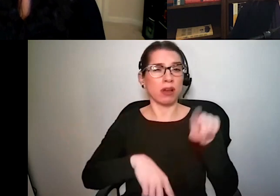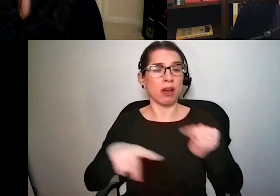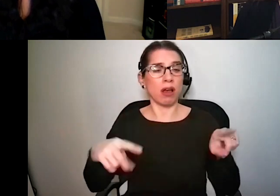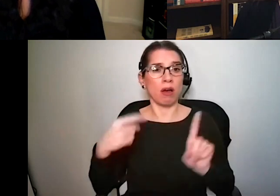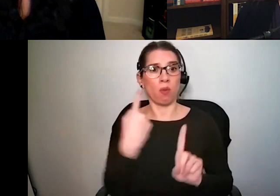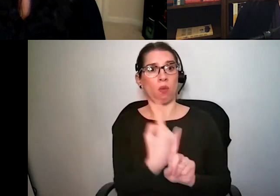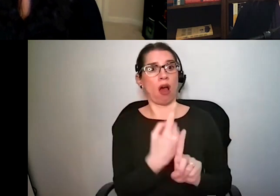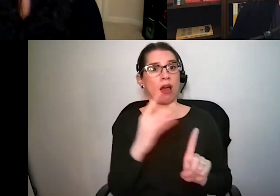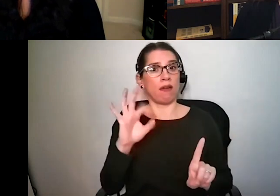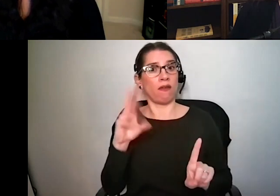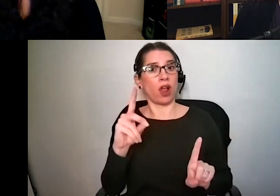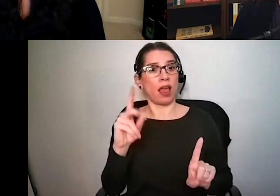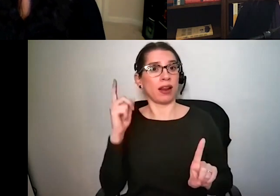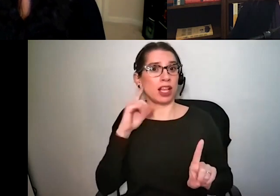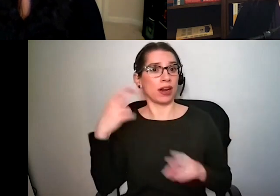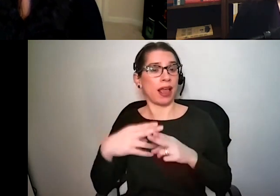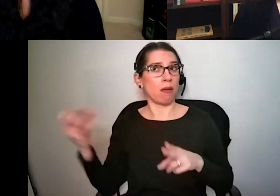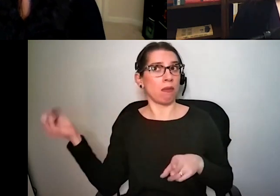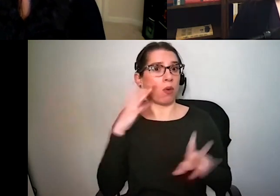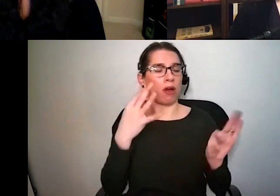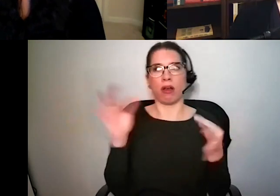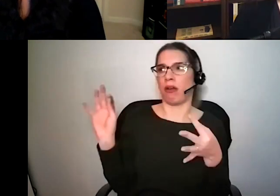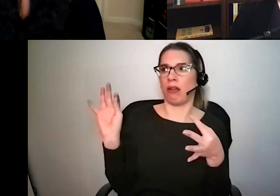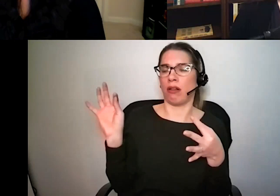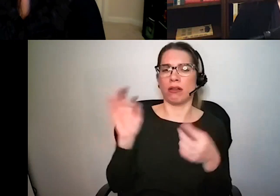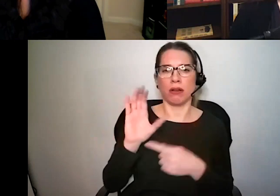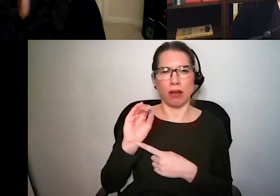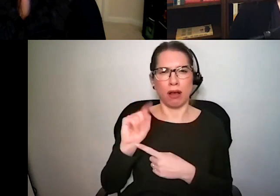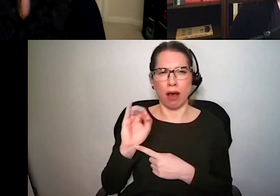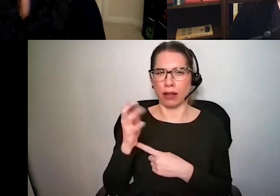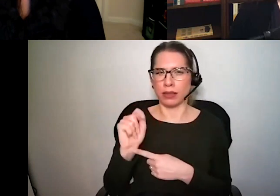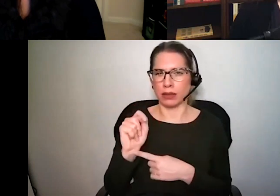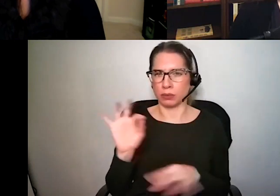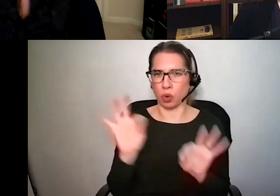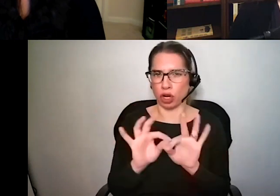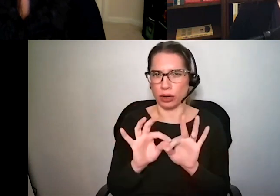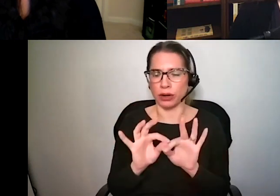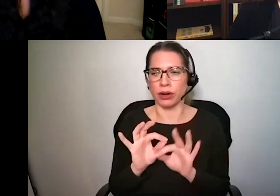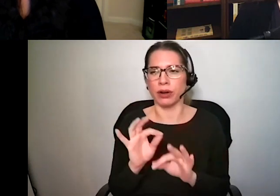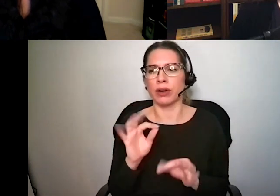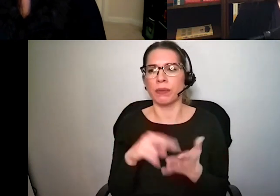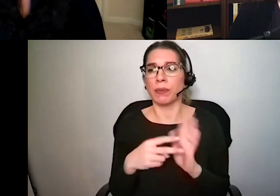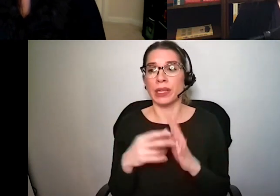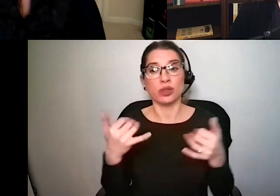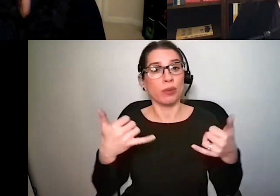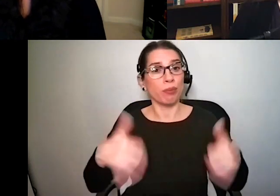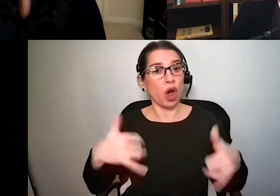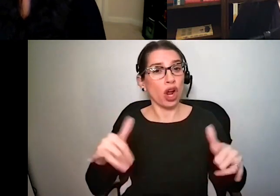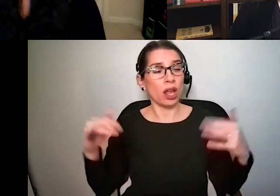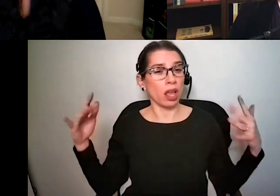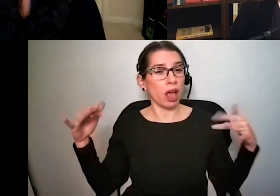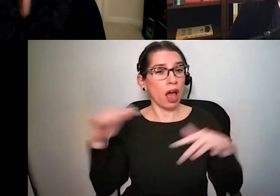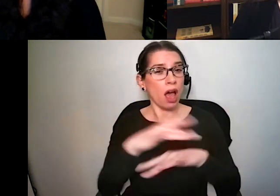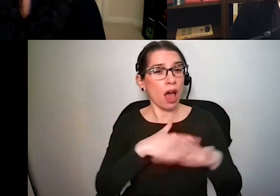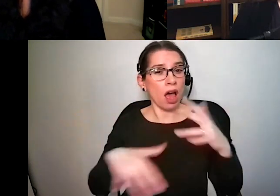is always there um and so in a party in a party kind of environment um if the question is why